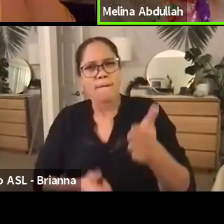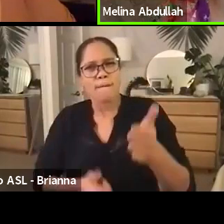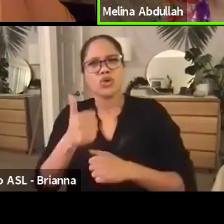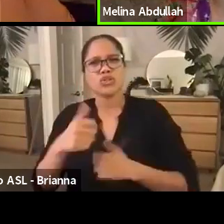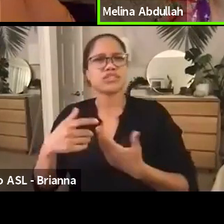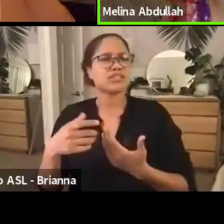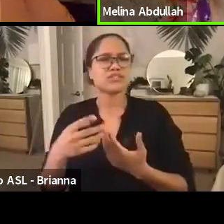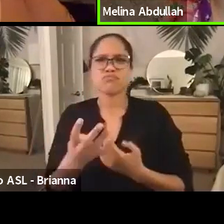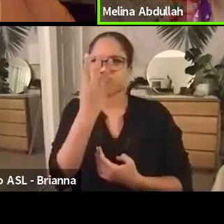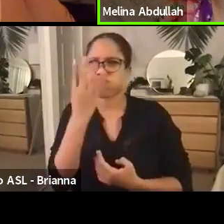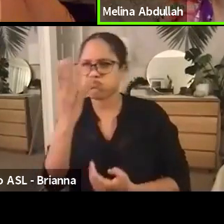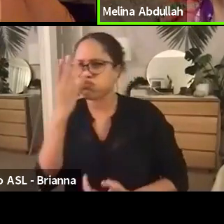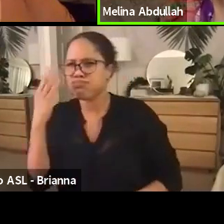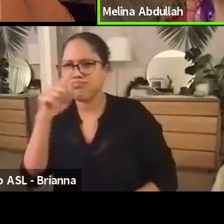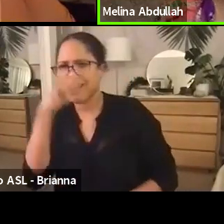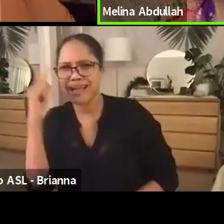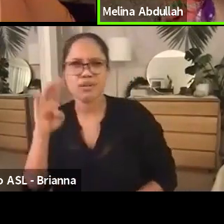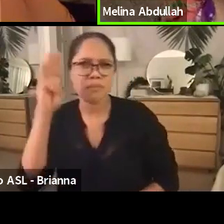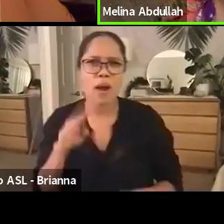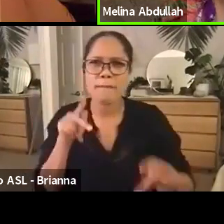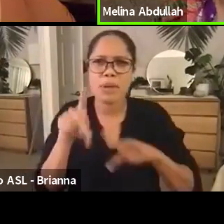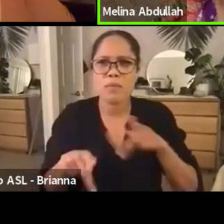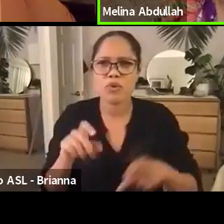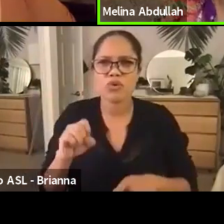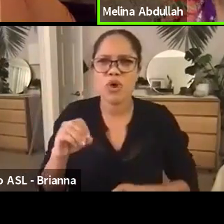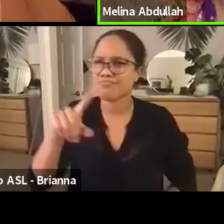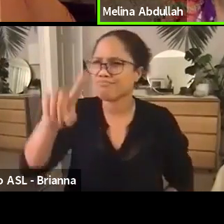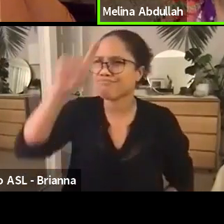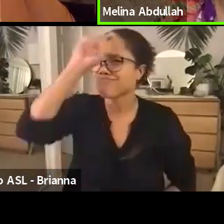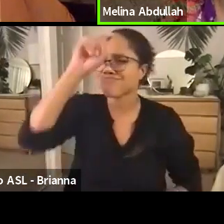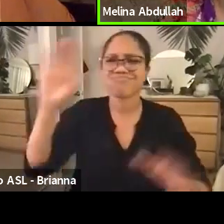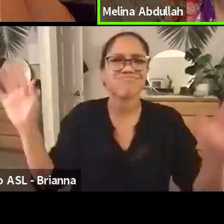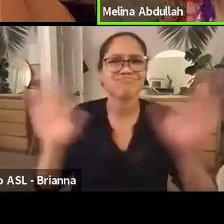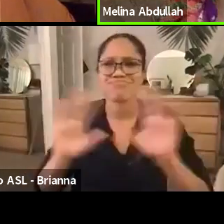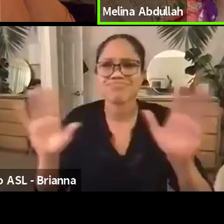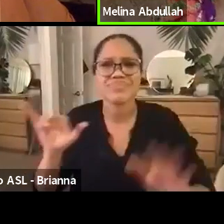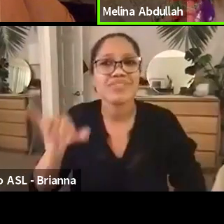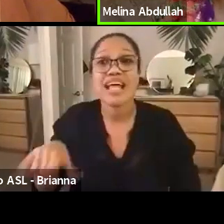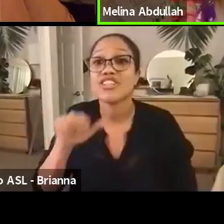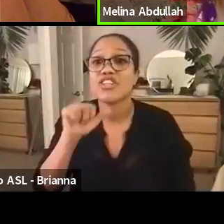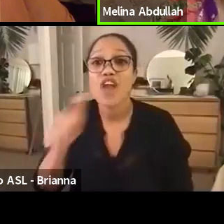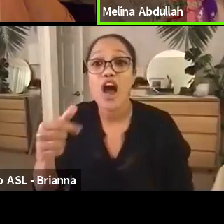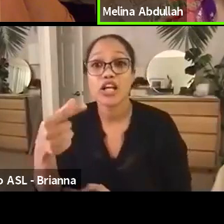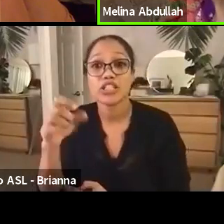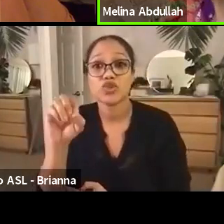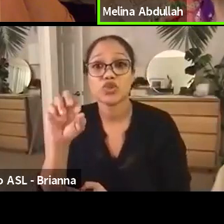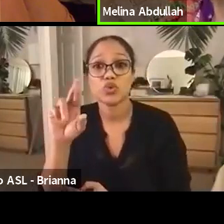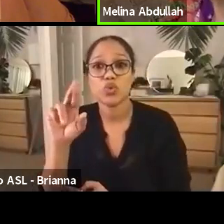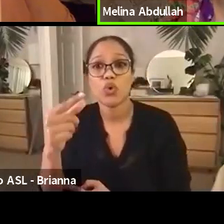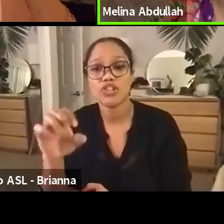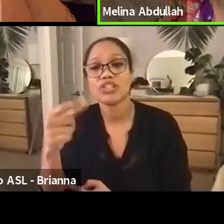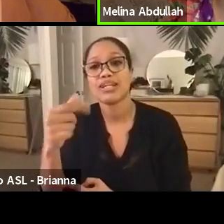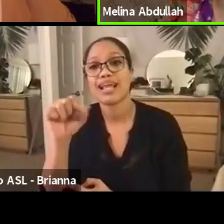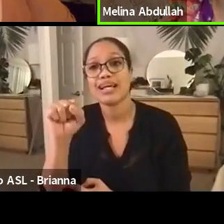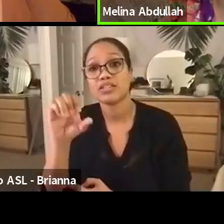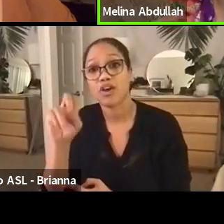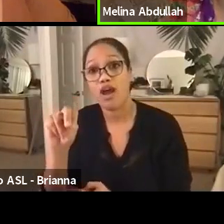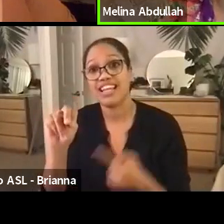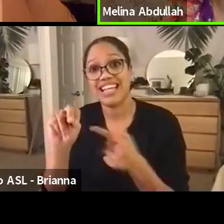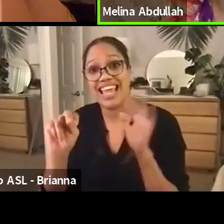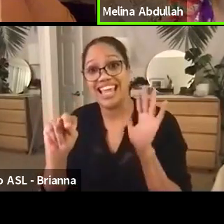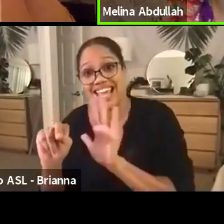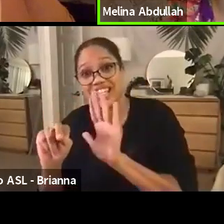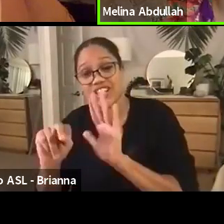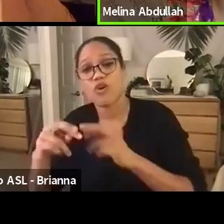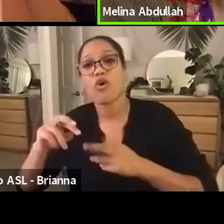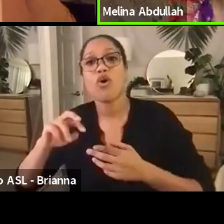we're going to do all of these things. And these are not George Gascon's reforms. There's many more. These are not his reforms, though. These